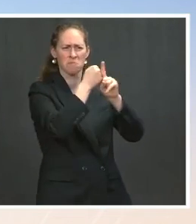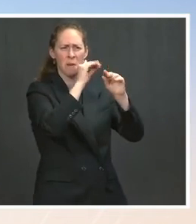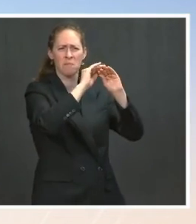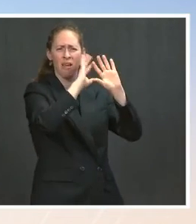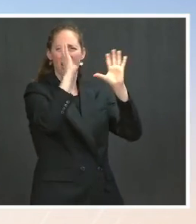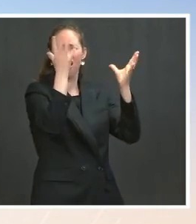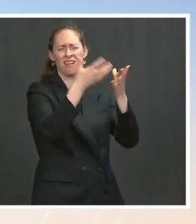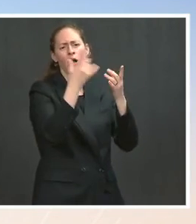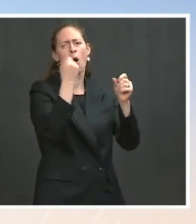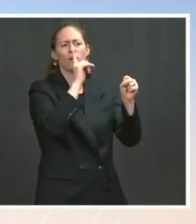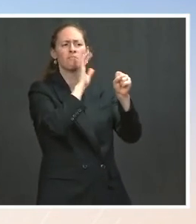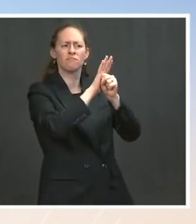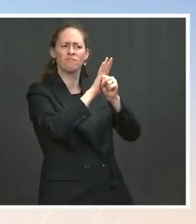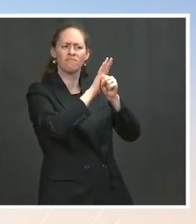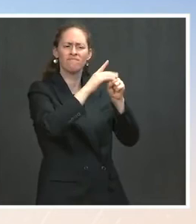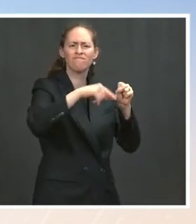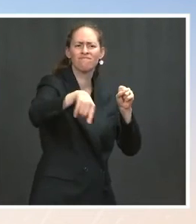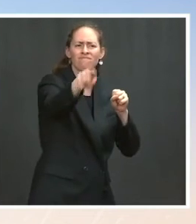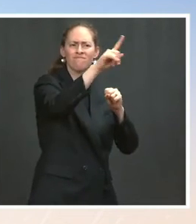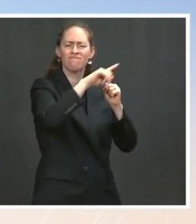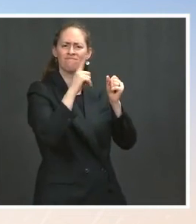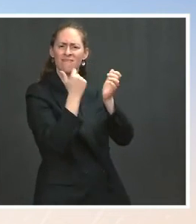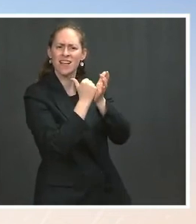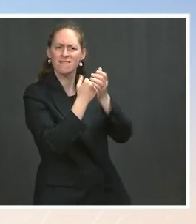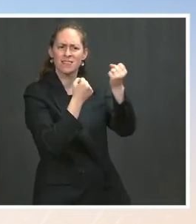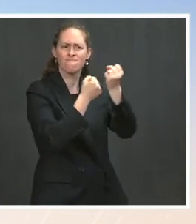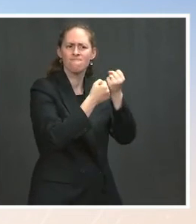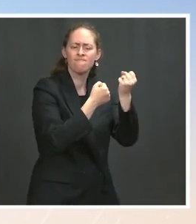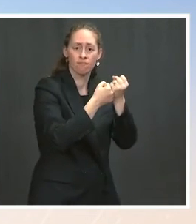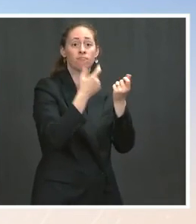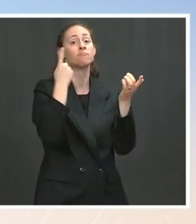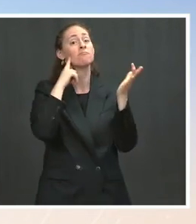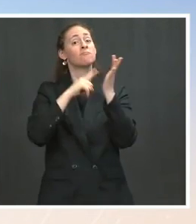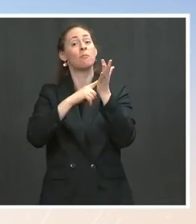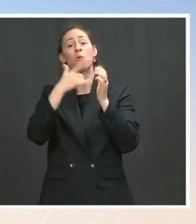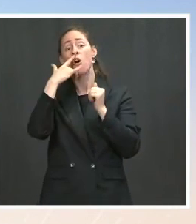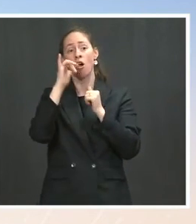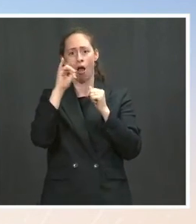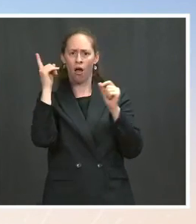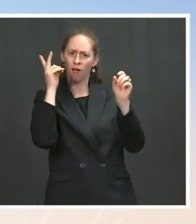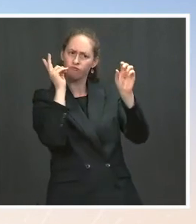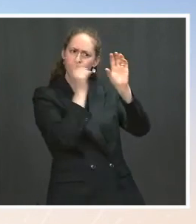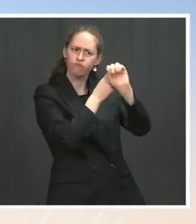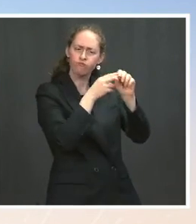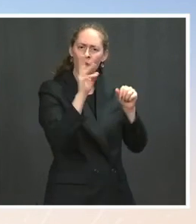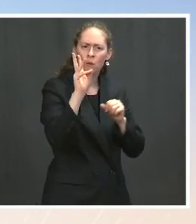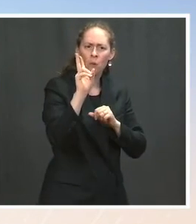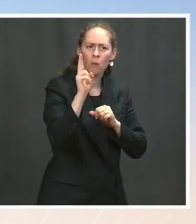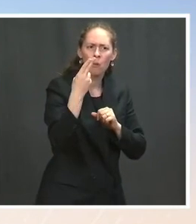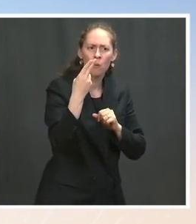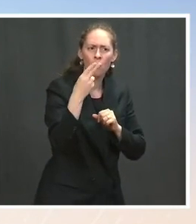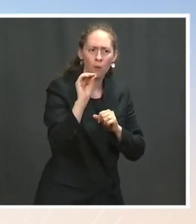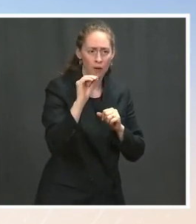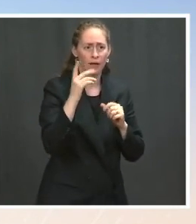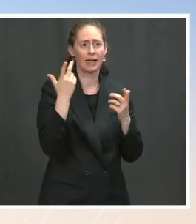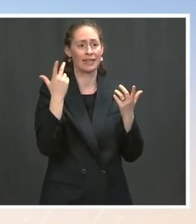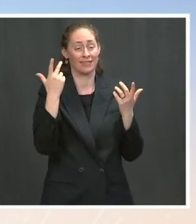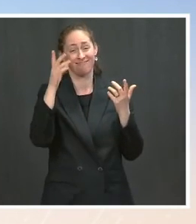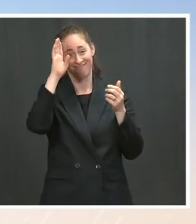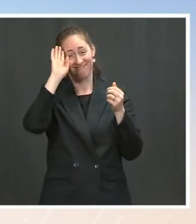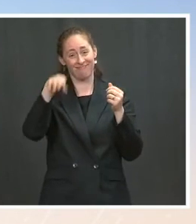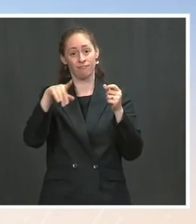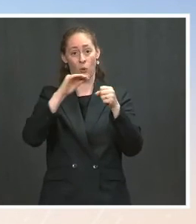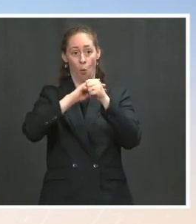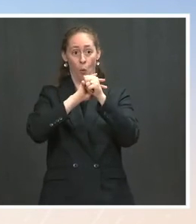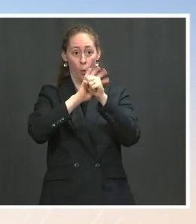who we understand that the border the virus knows no borders that it is important for the united states to continue to